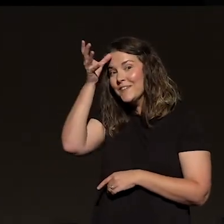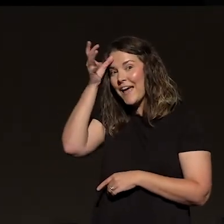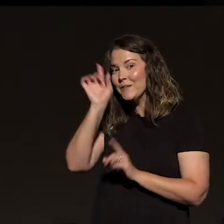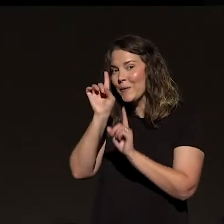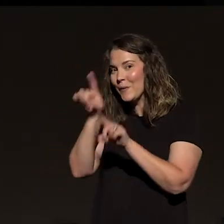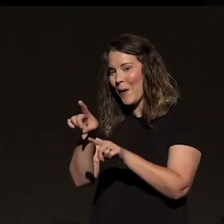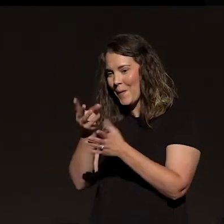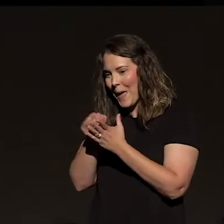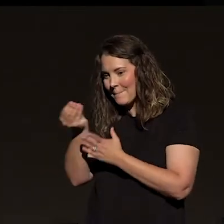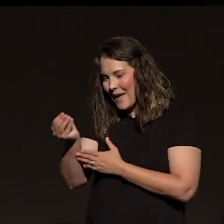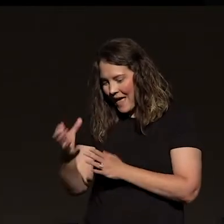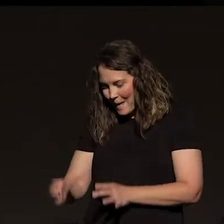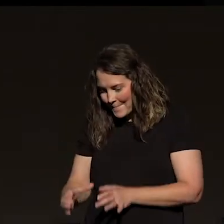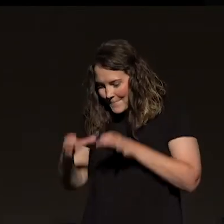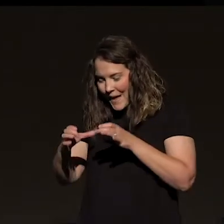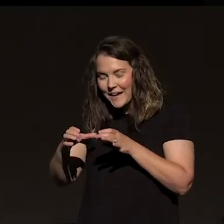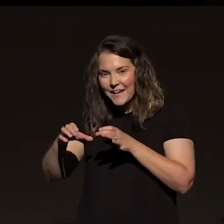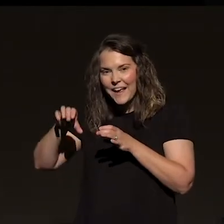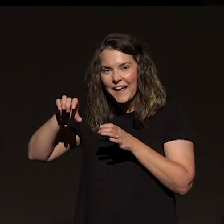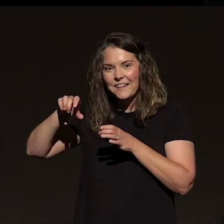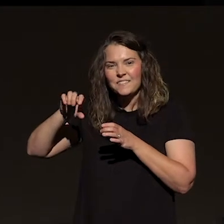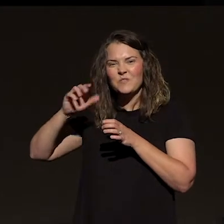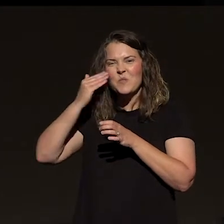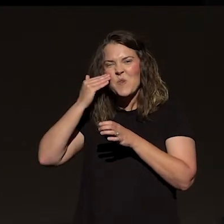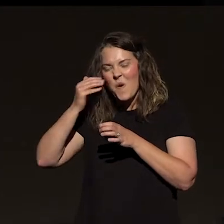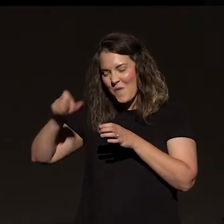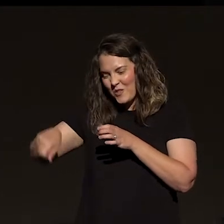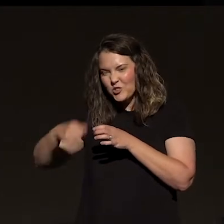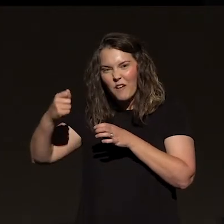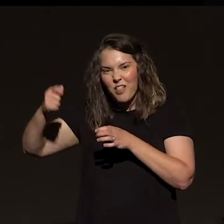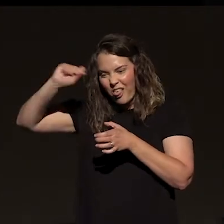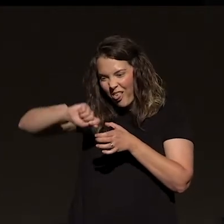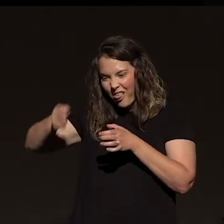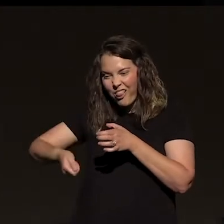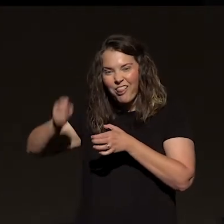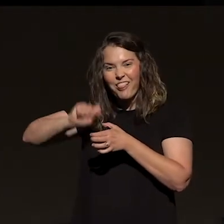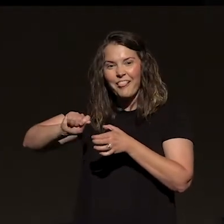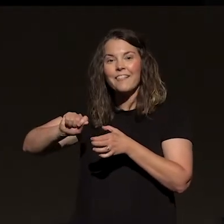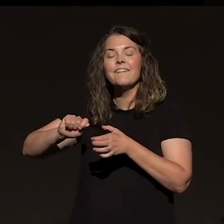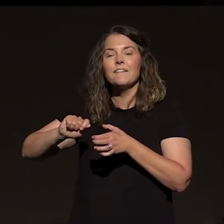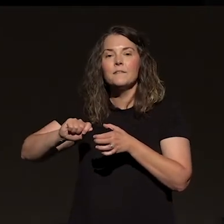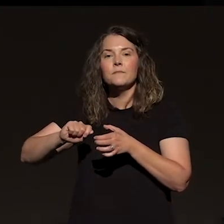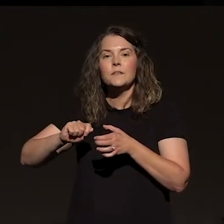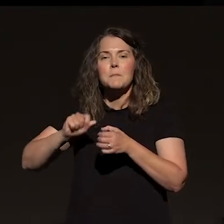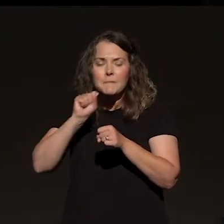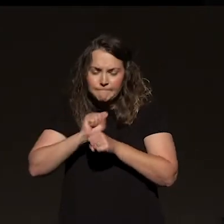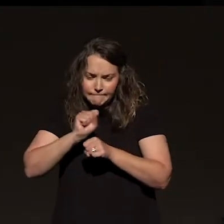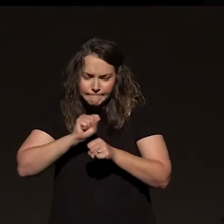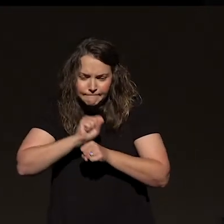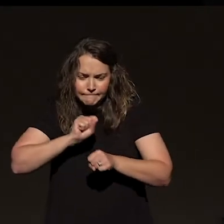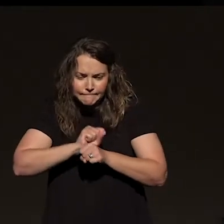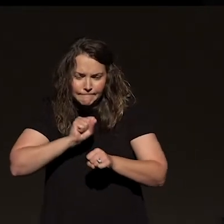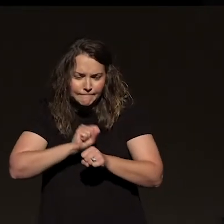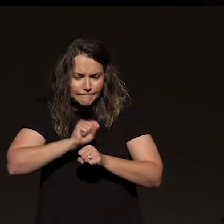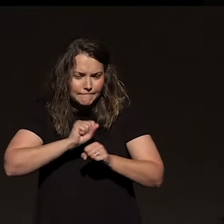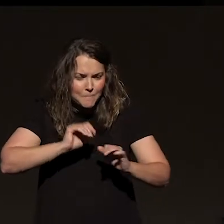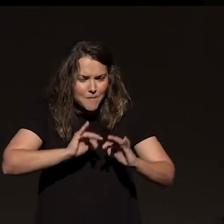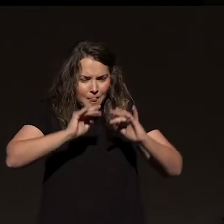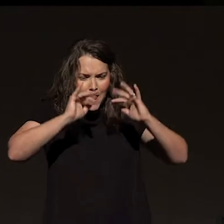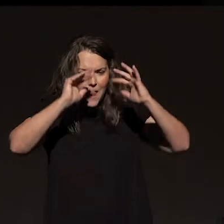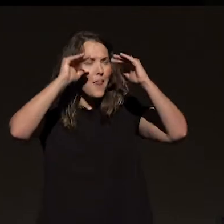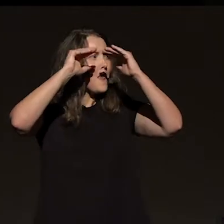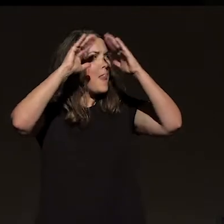bucket and the shovel and the little thing where you can put the little stuff on the top of the castle. We all do it. And you may labor to build a sandcastle. Some people build